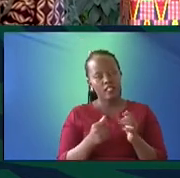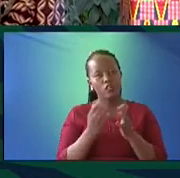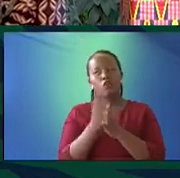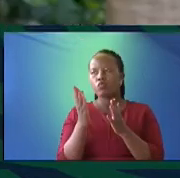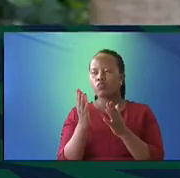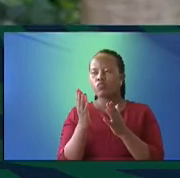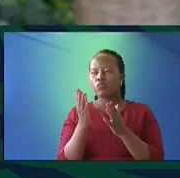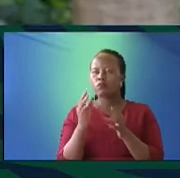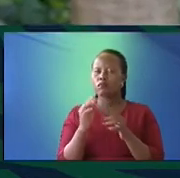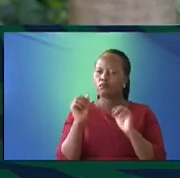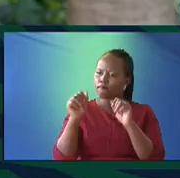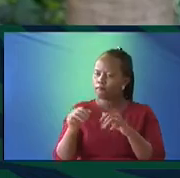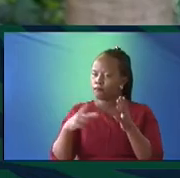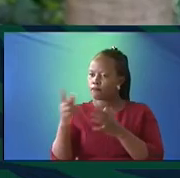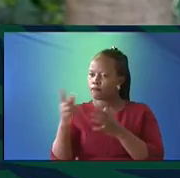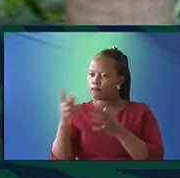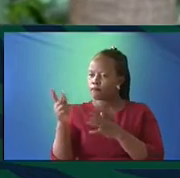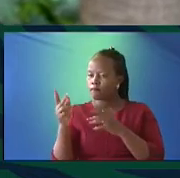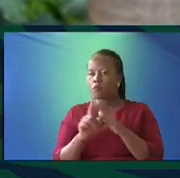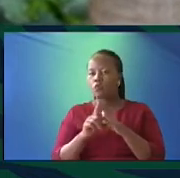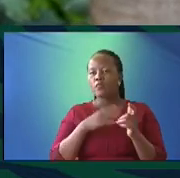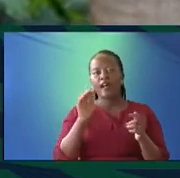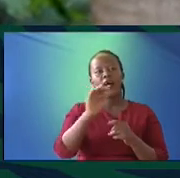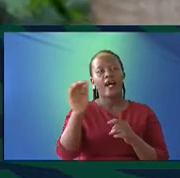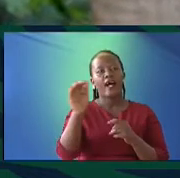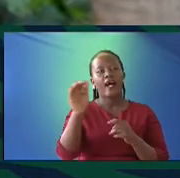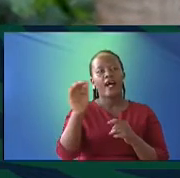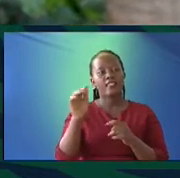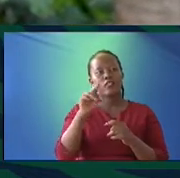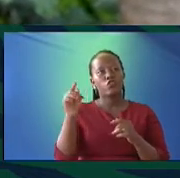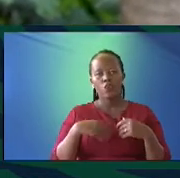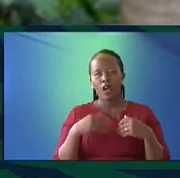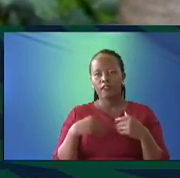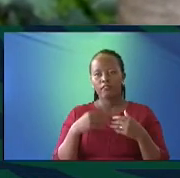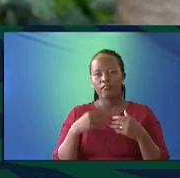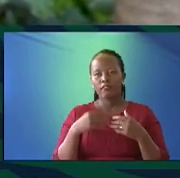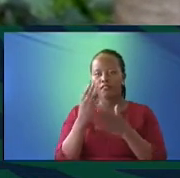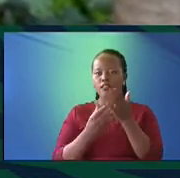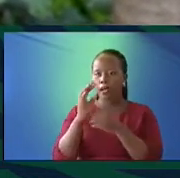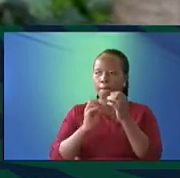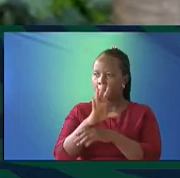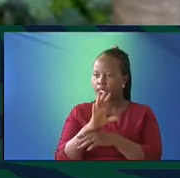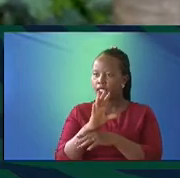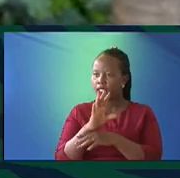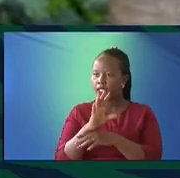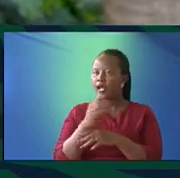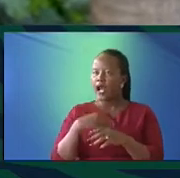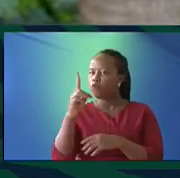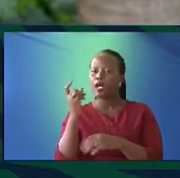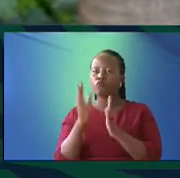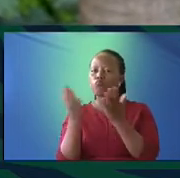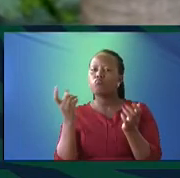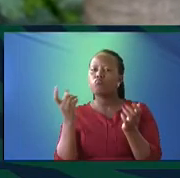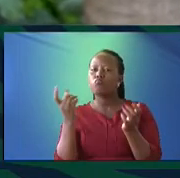of affordability. And as I say that, I'm going to ask that you start to bring up please, Sunny's slides. I went to the museum bookshop